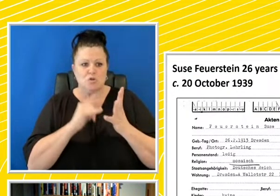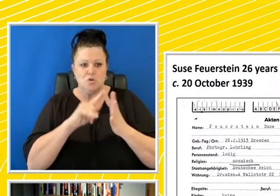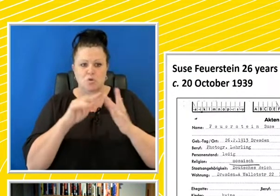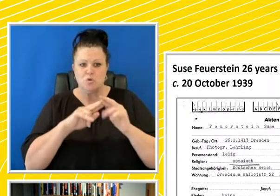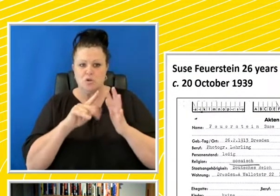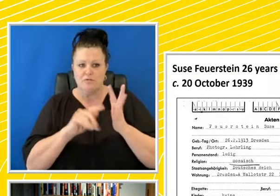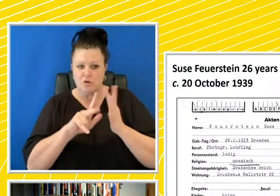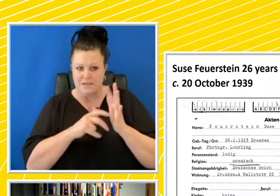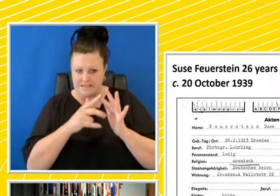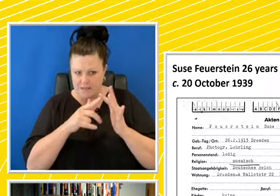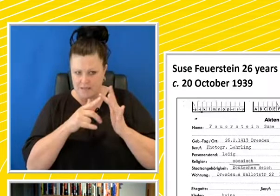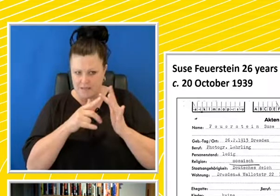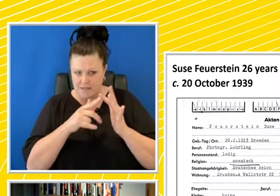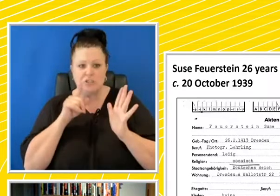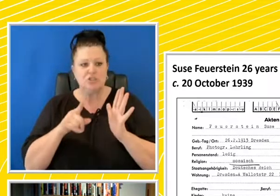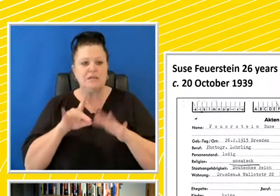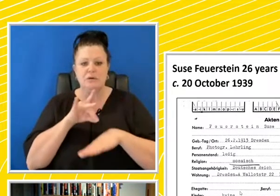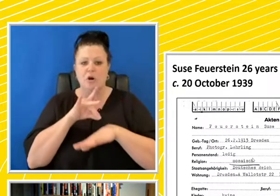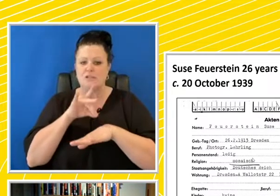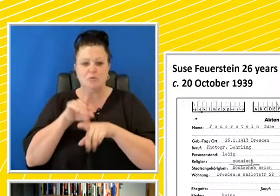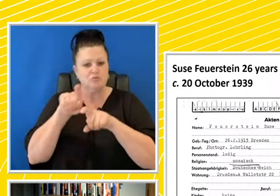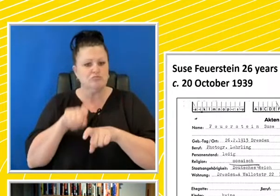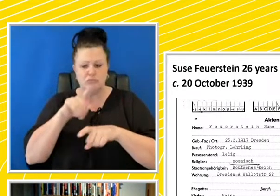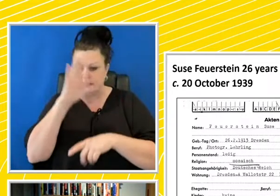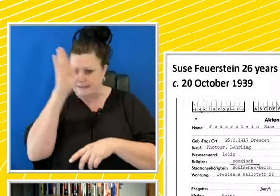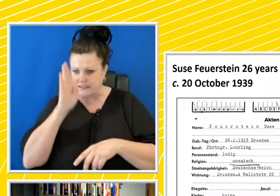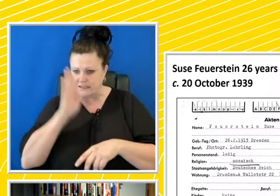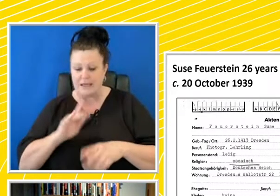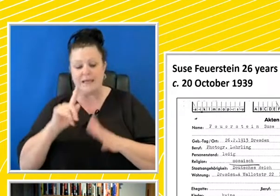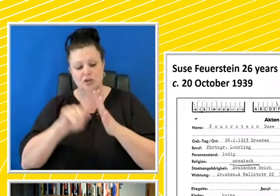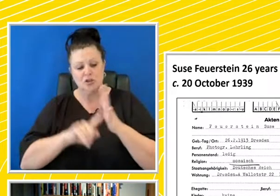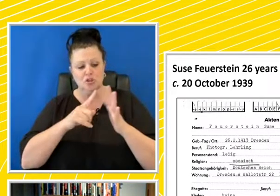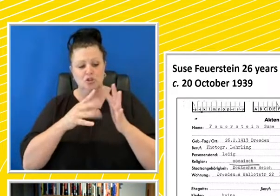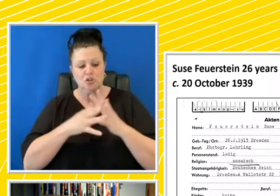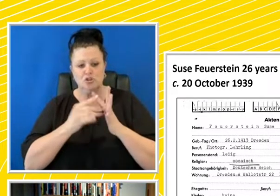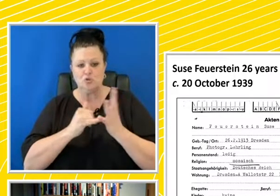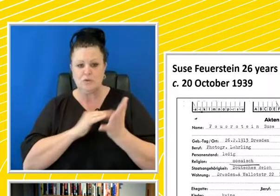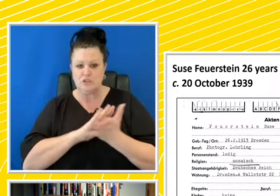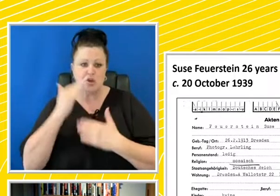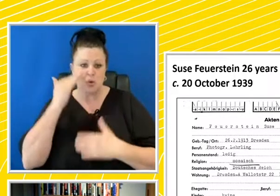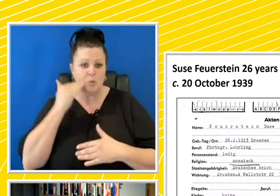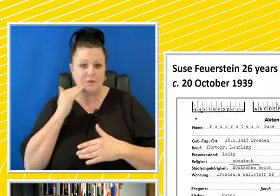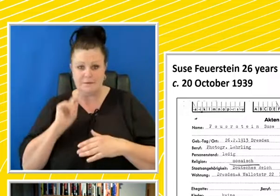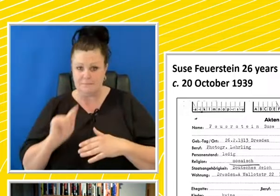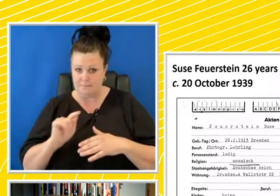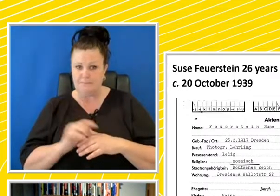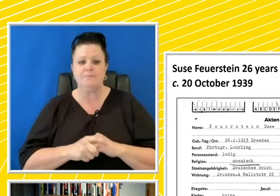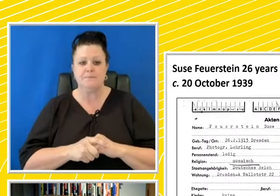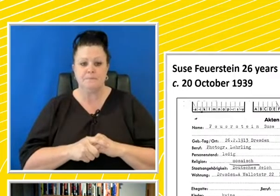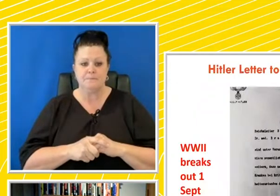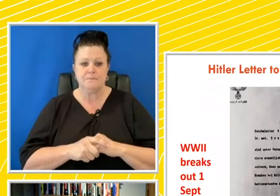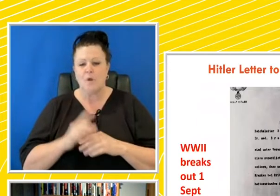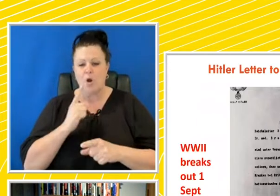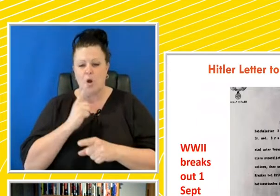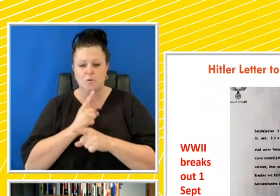Institution with a diagnosis of schizophrenic. She was a Jewish woman. We'll talk more